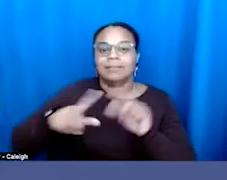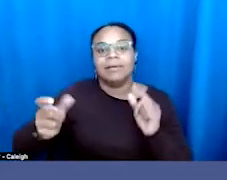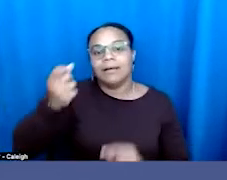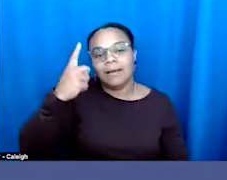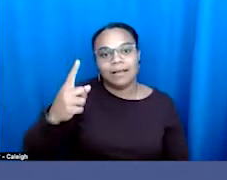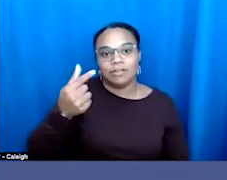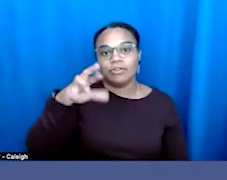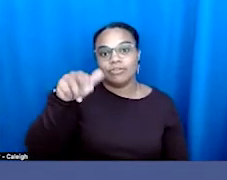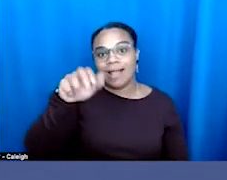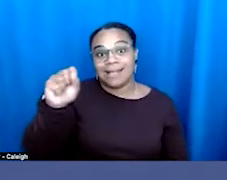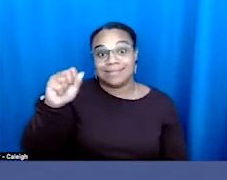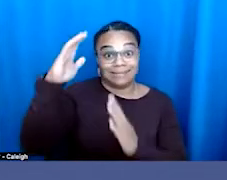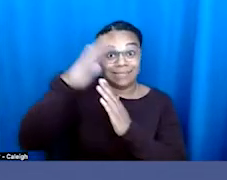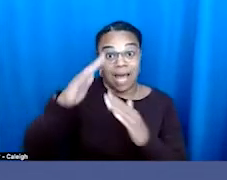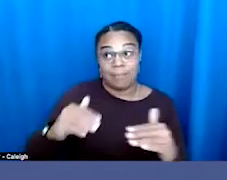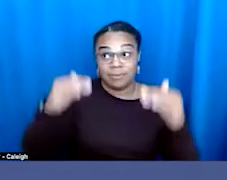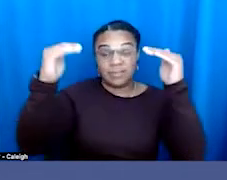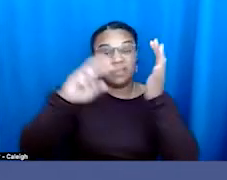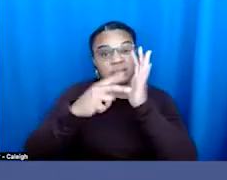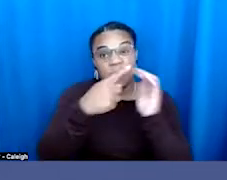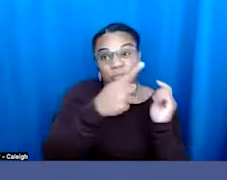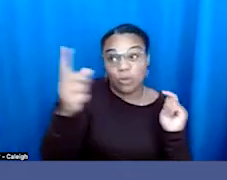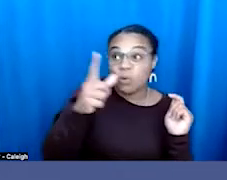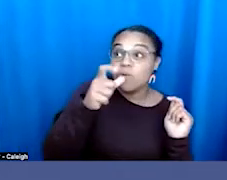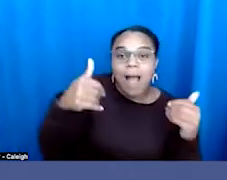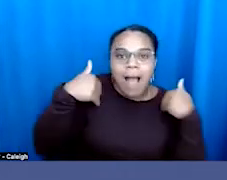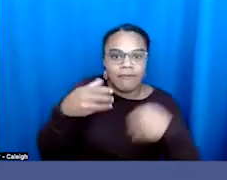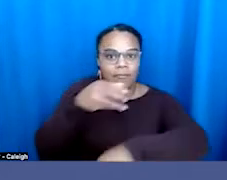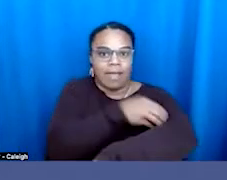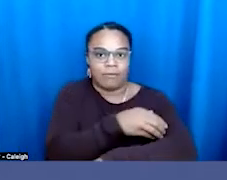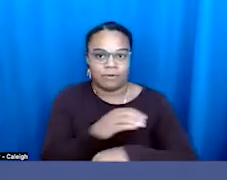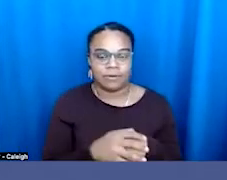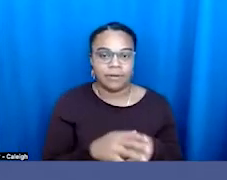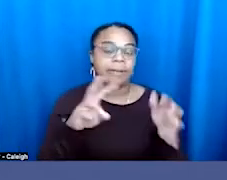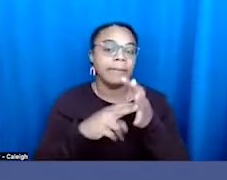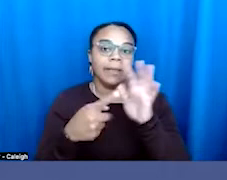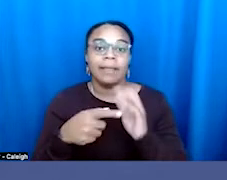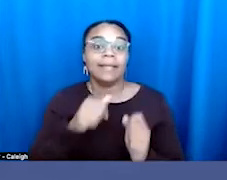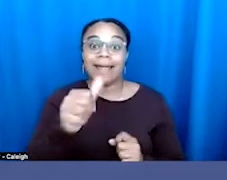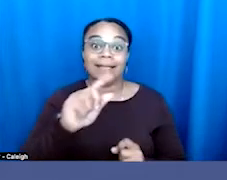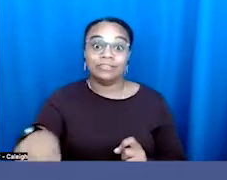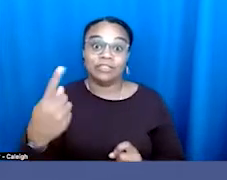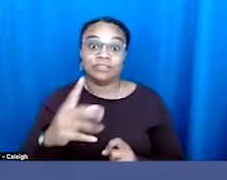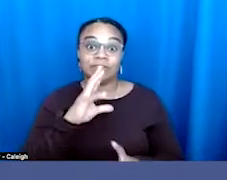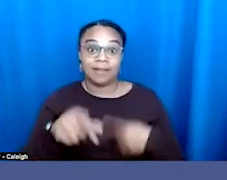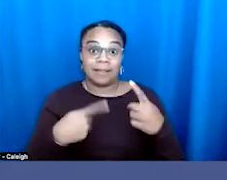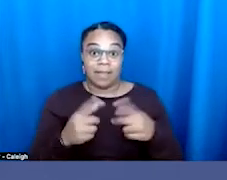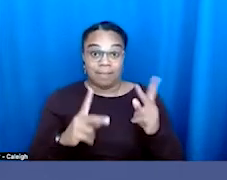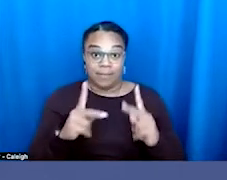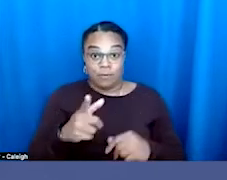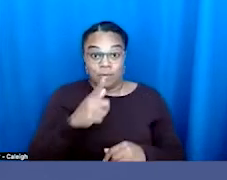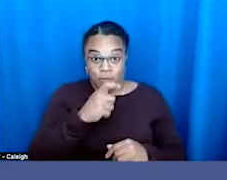higher echelon of power. So, for example, rather than just talking to people who are directly impacted,